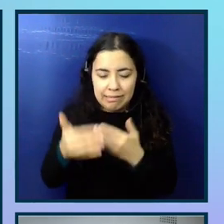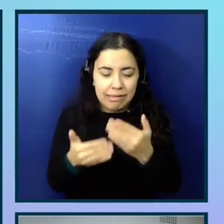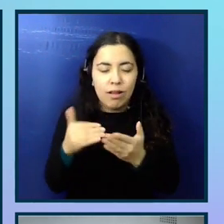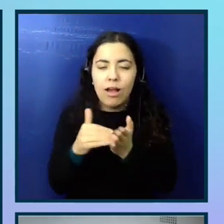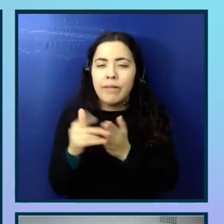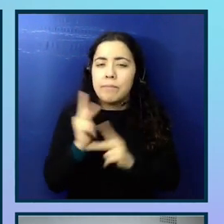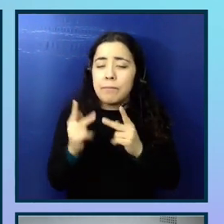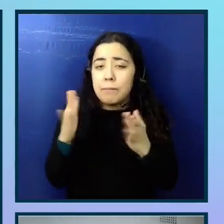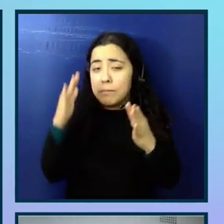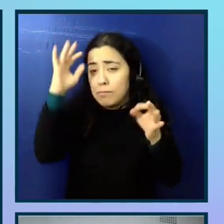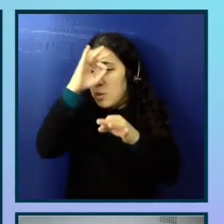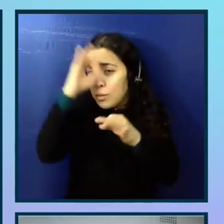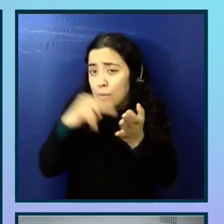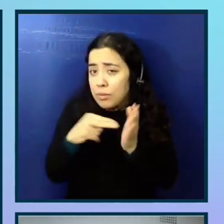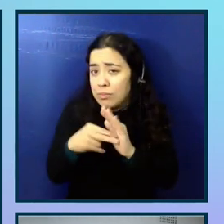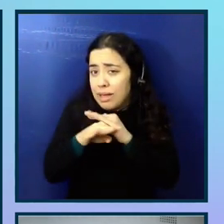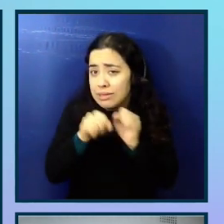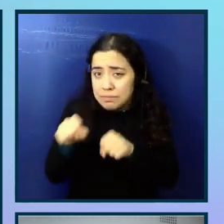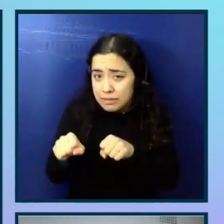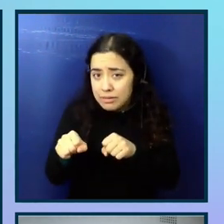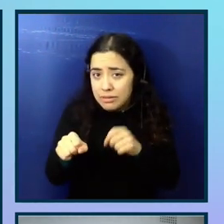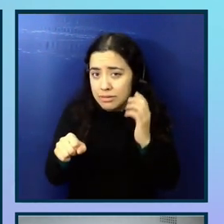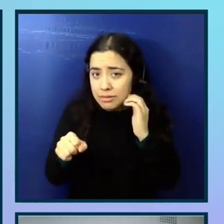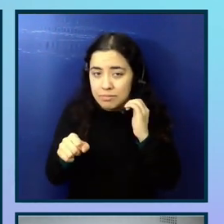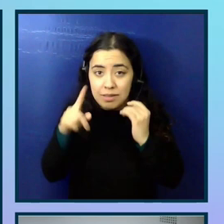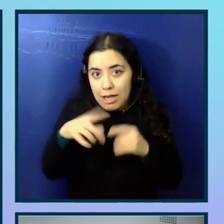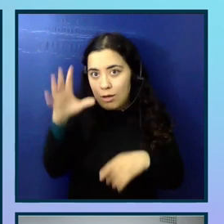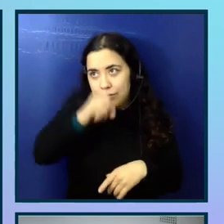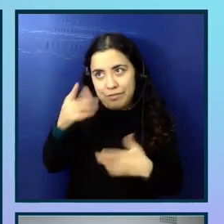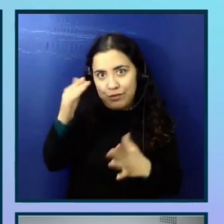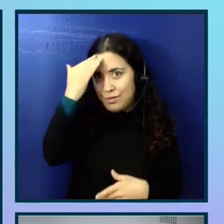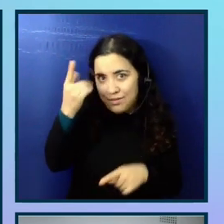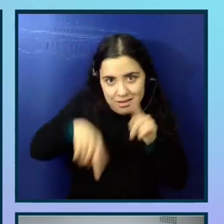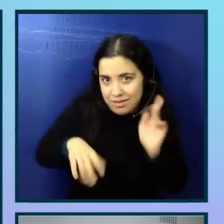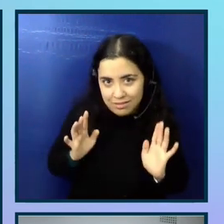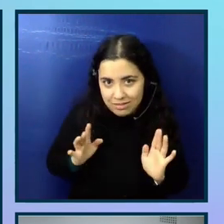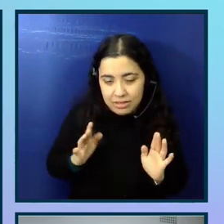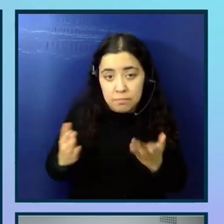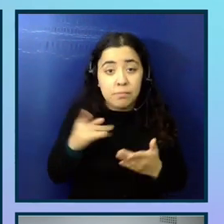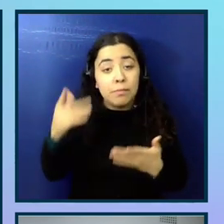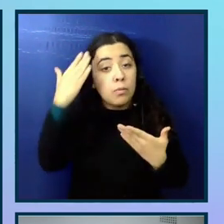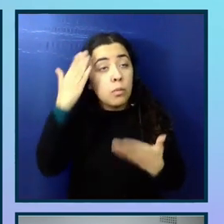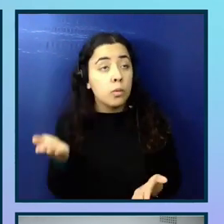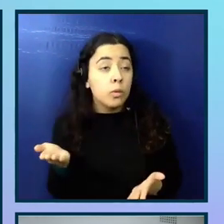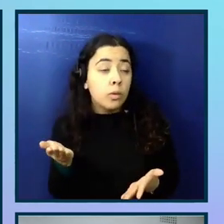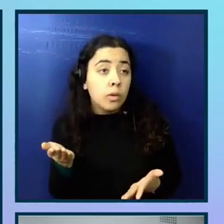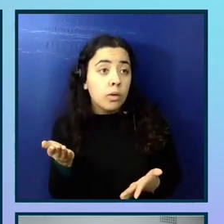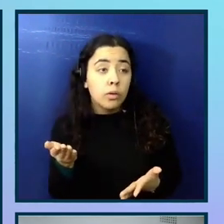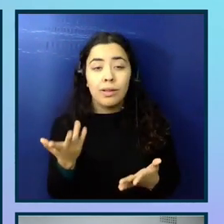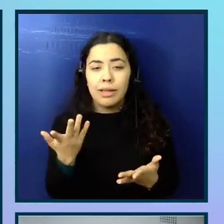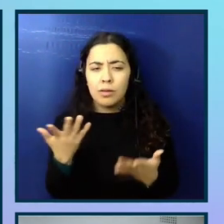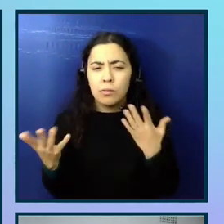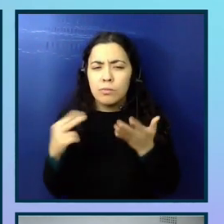people may not know what accessibility is and you can't assume that they do or they may not know what like a switch